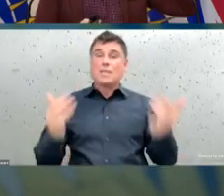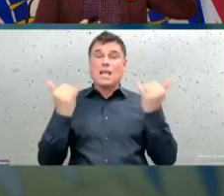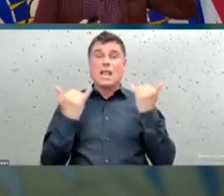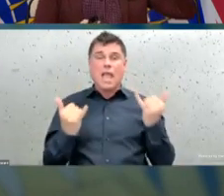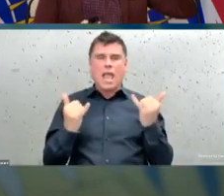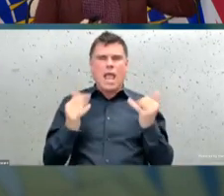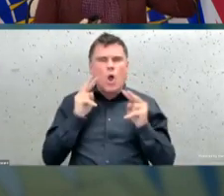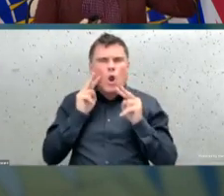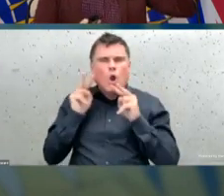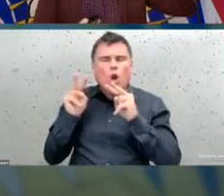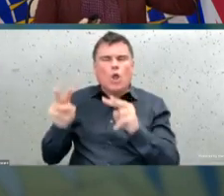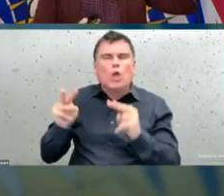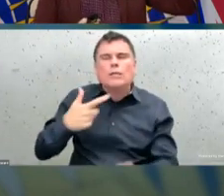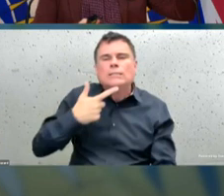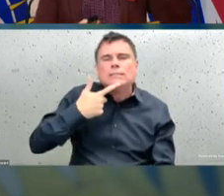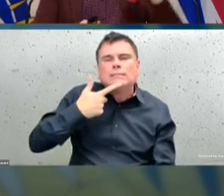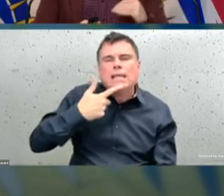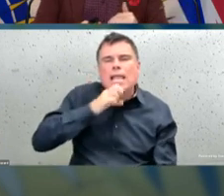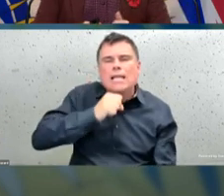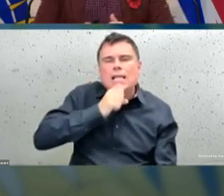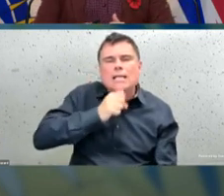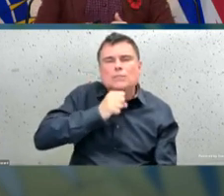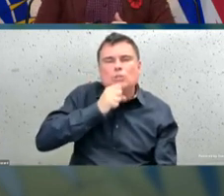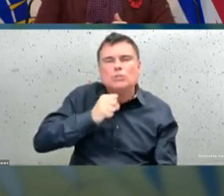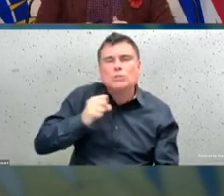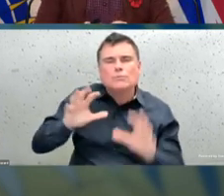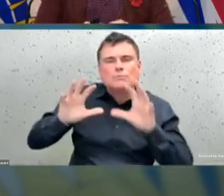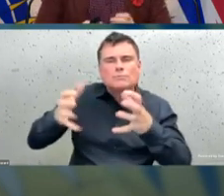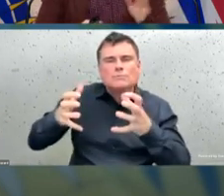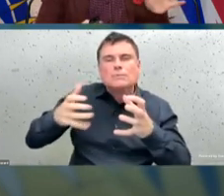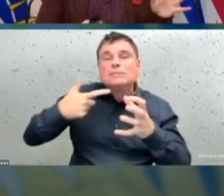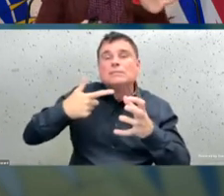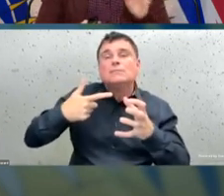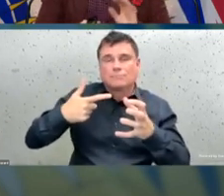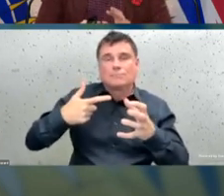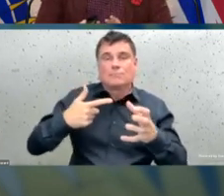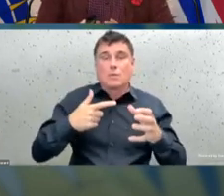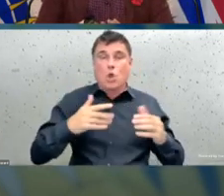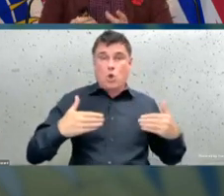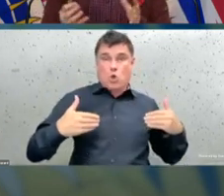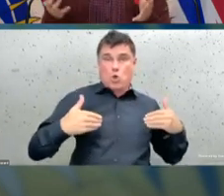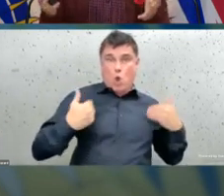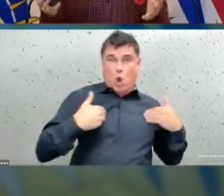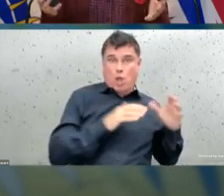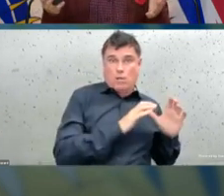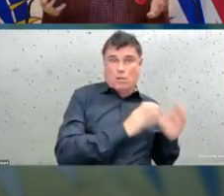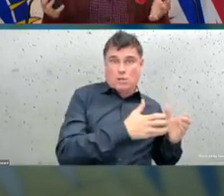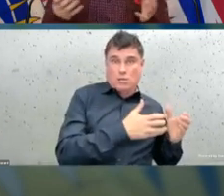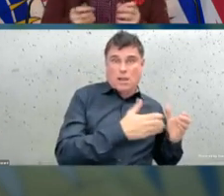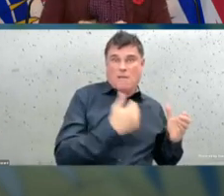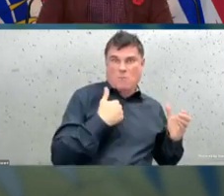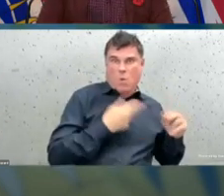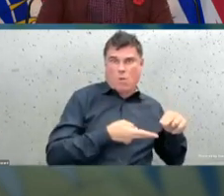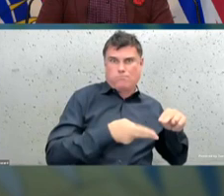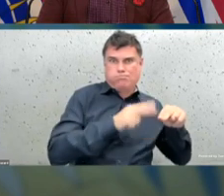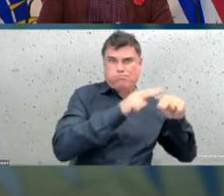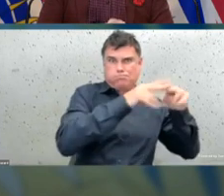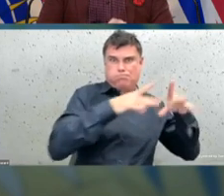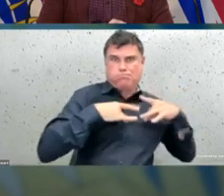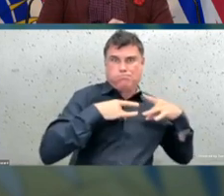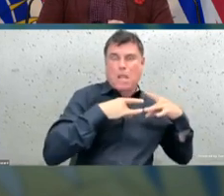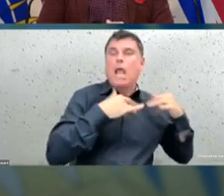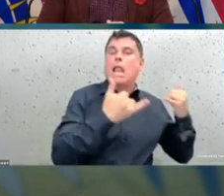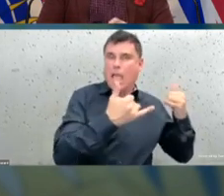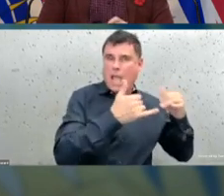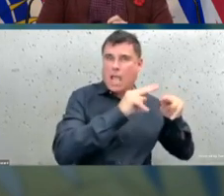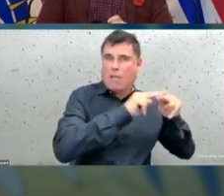was going up. As we can see, it has dramatically come down, and I'll show you a little bit more data about the school-aged children a bit